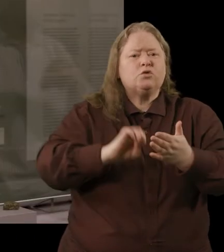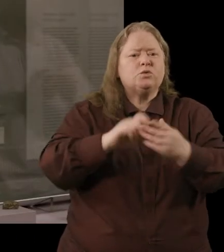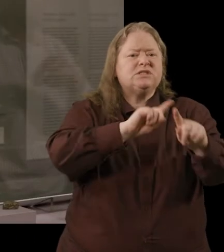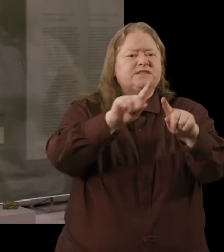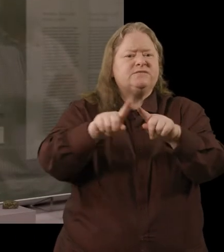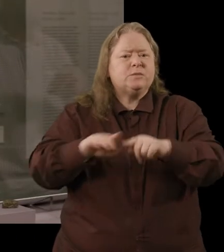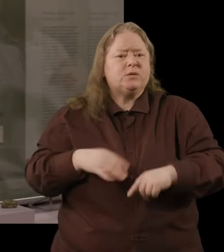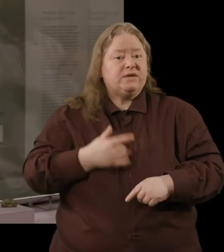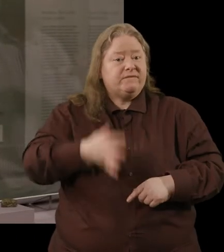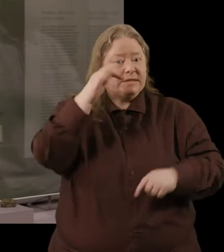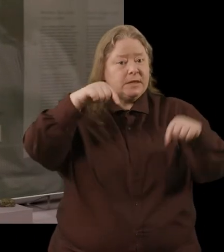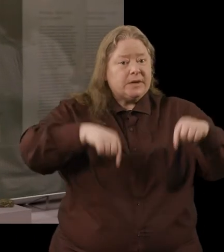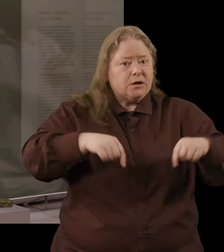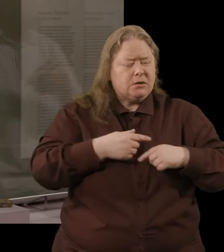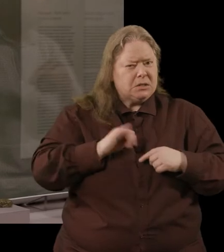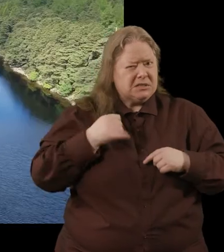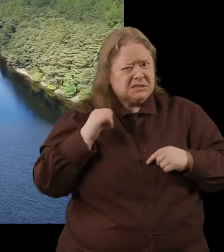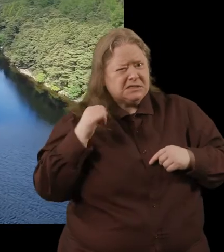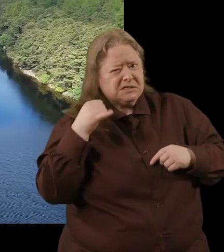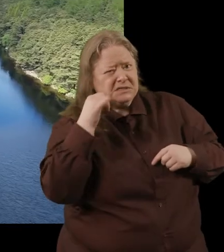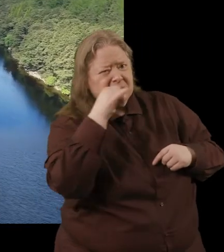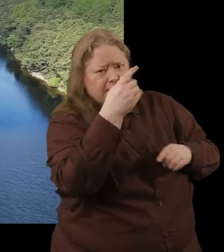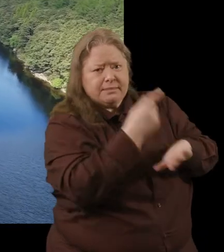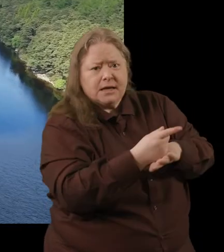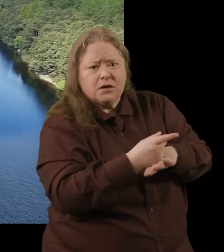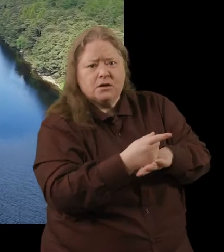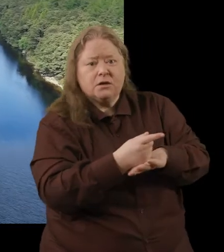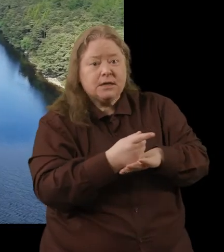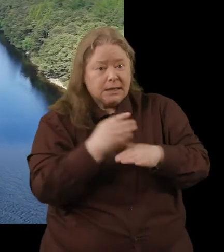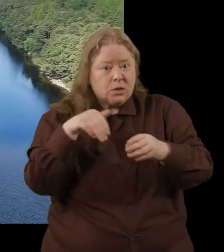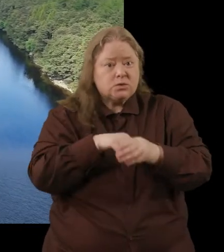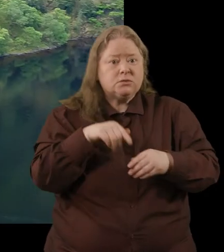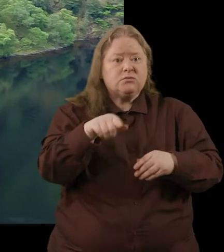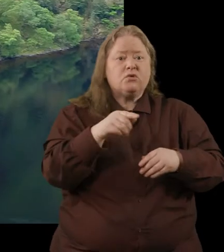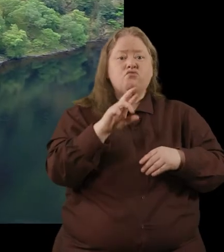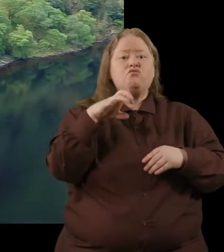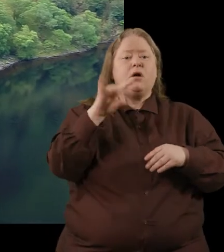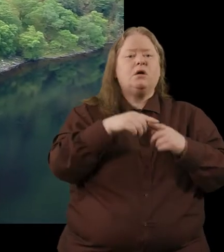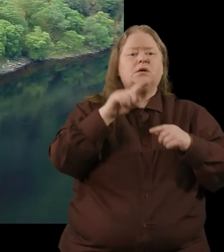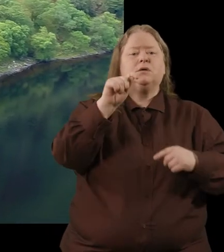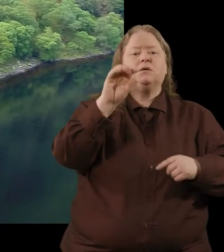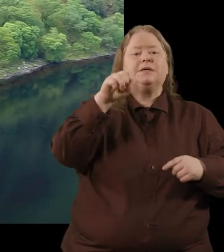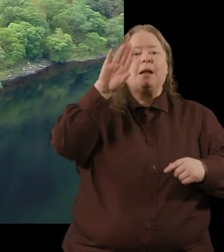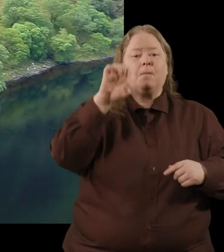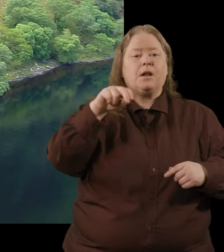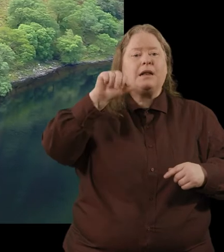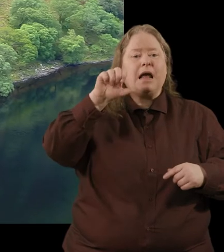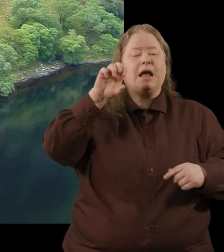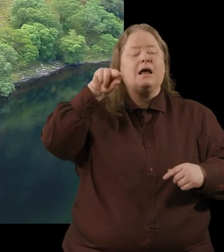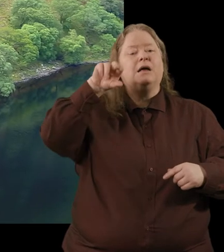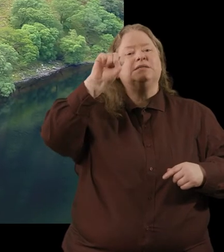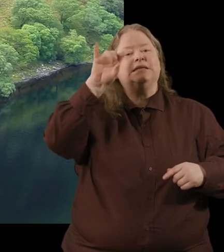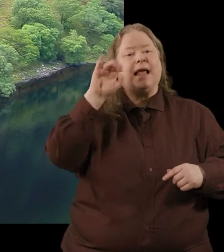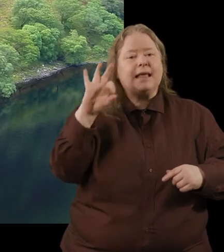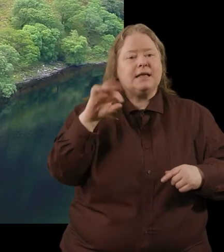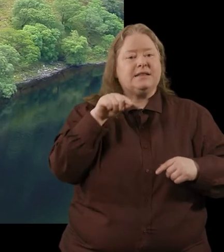And we find them in Ireland in some quite remote places, including right up on this rock at Temple Neskellig, in this house, where we